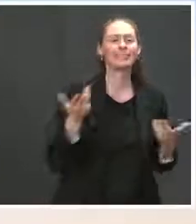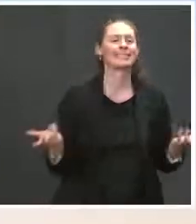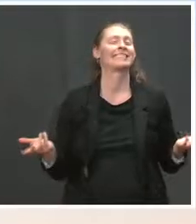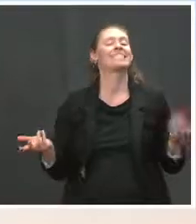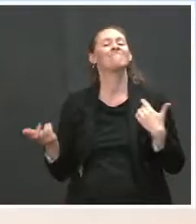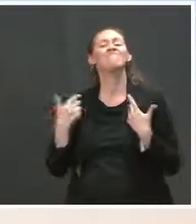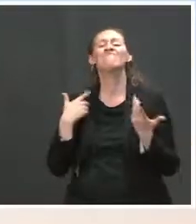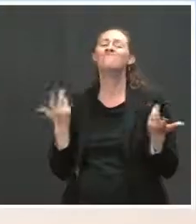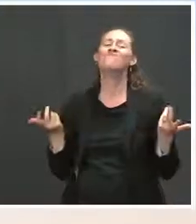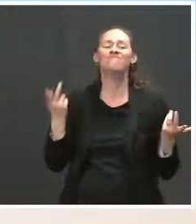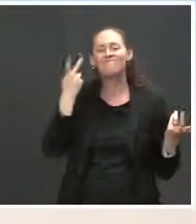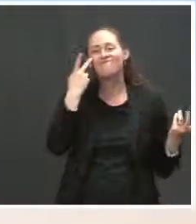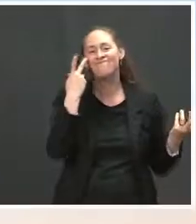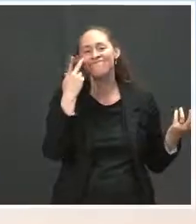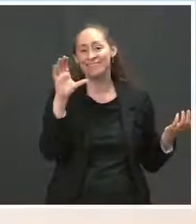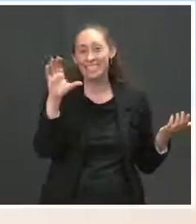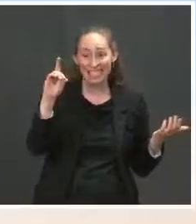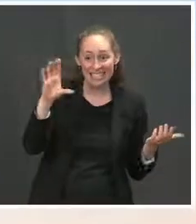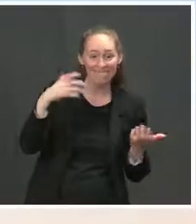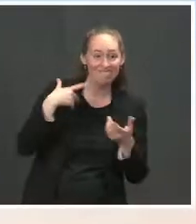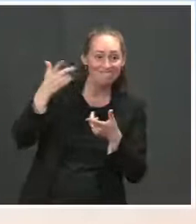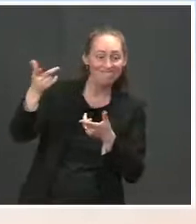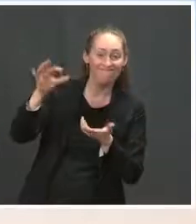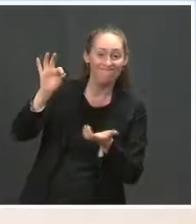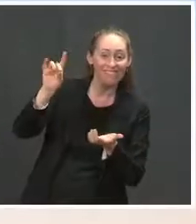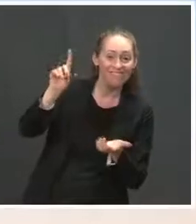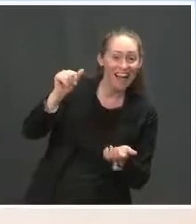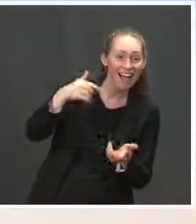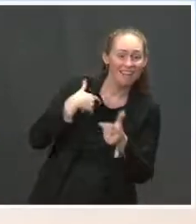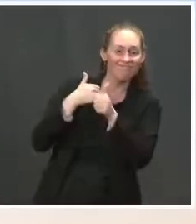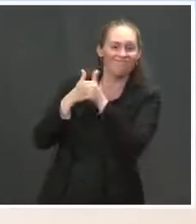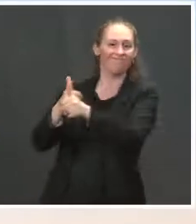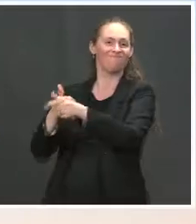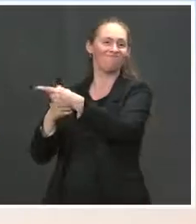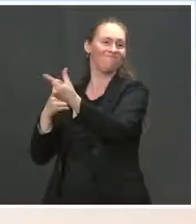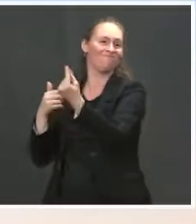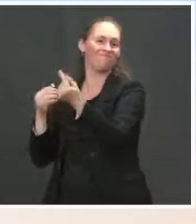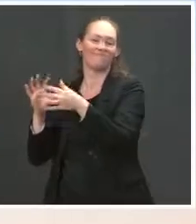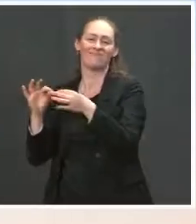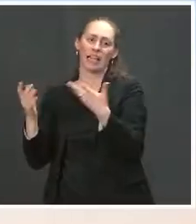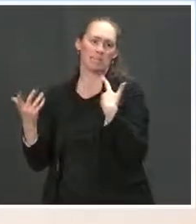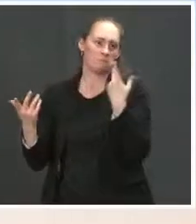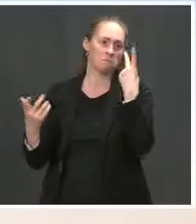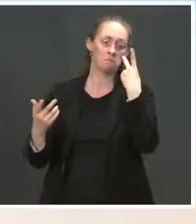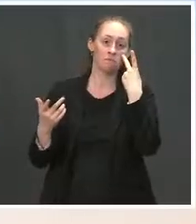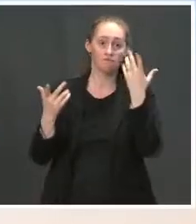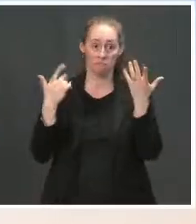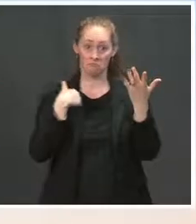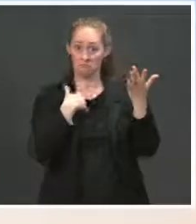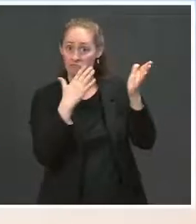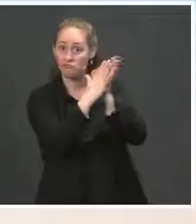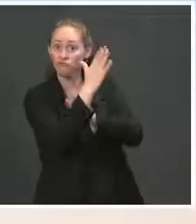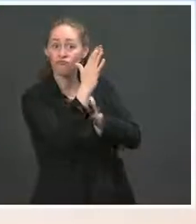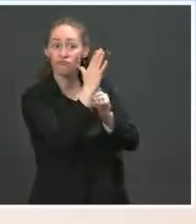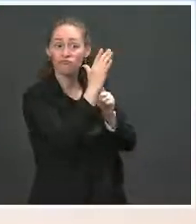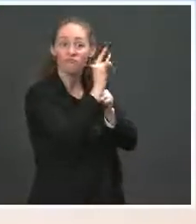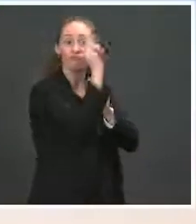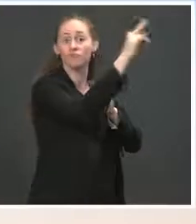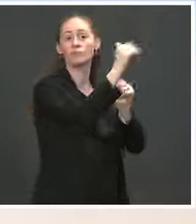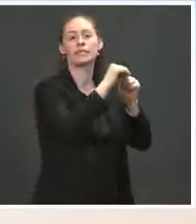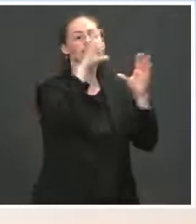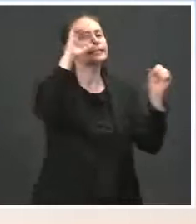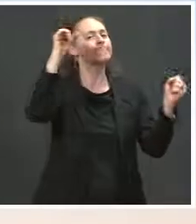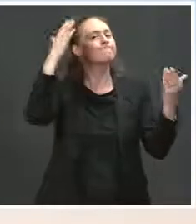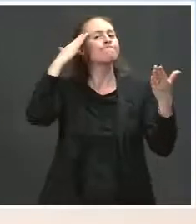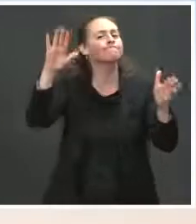the advice and recommendations of our health and medical team. And I don't have anything to predict on that front. The Have there been conversations about that, given he